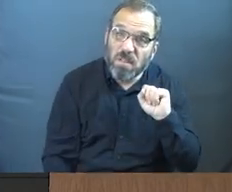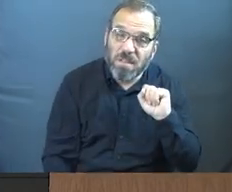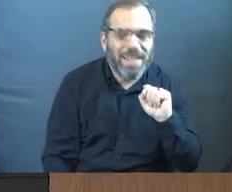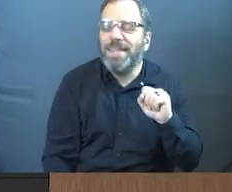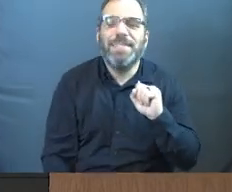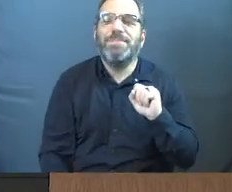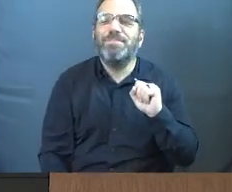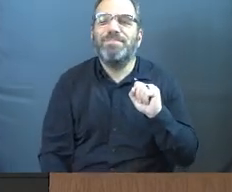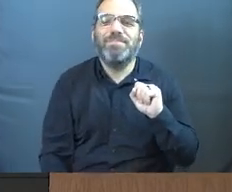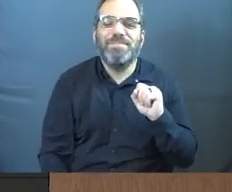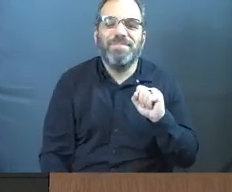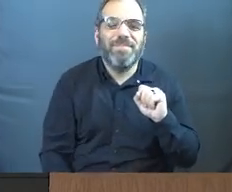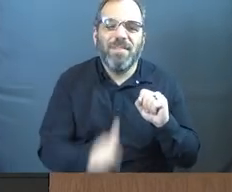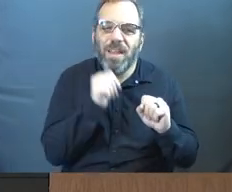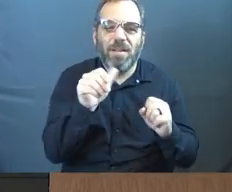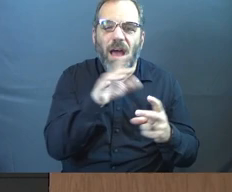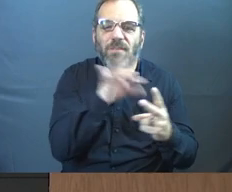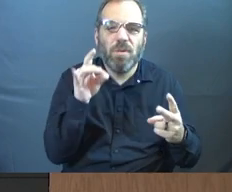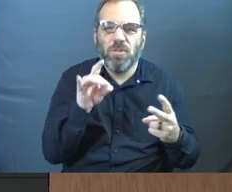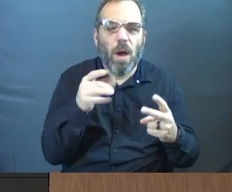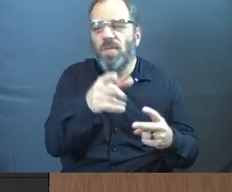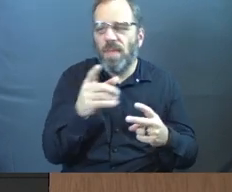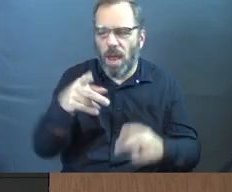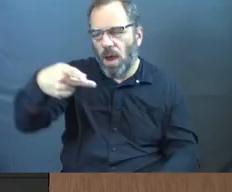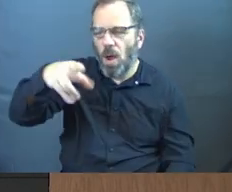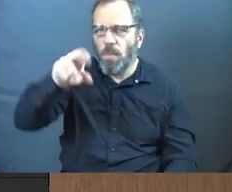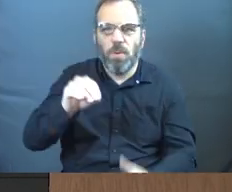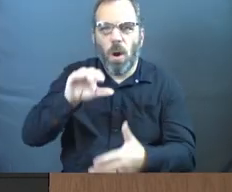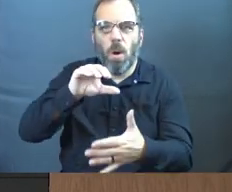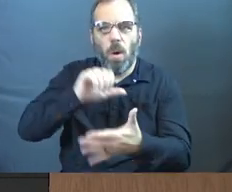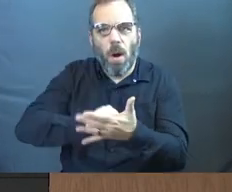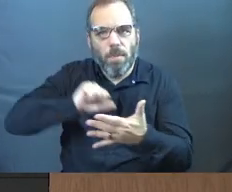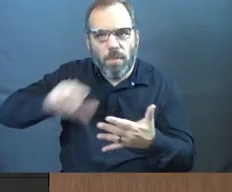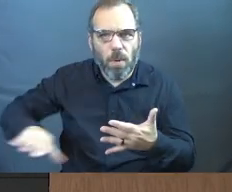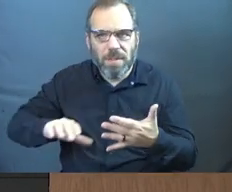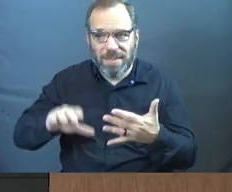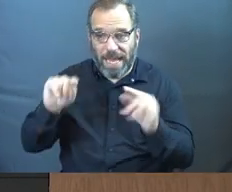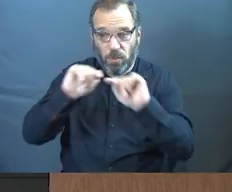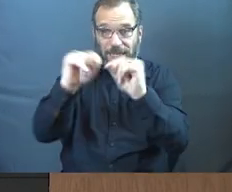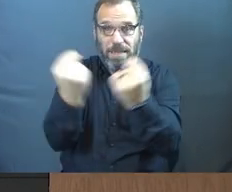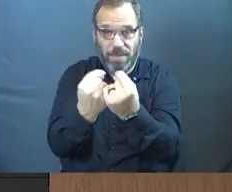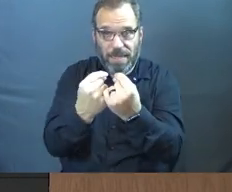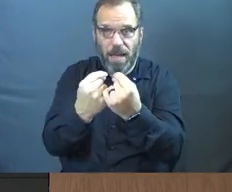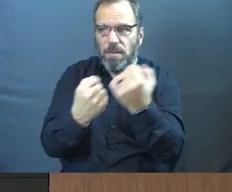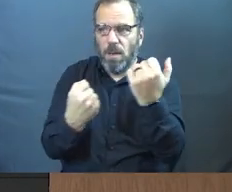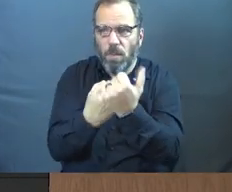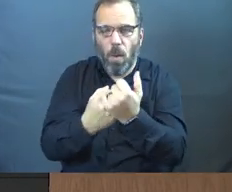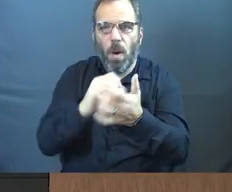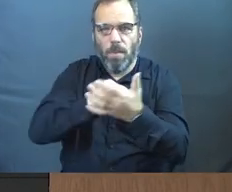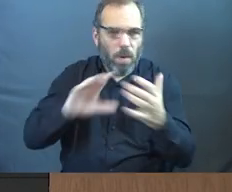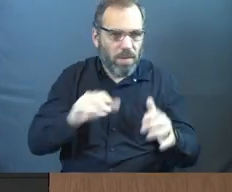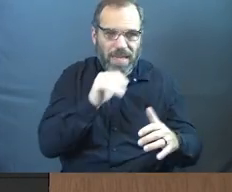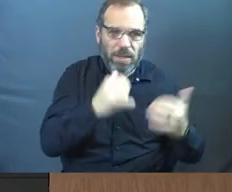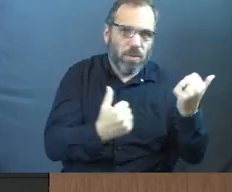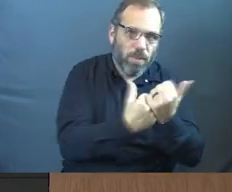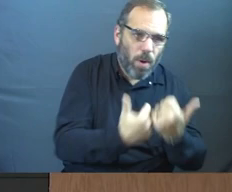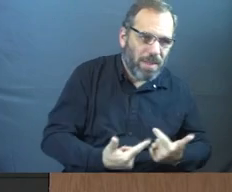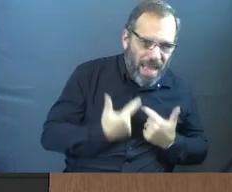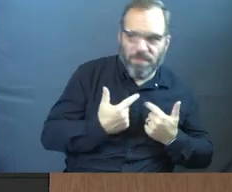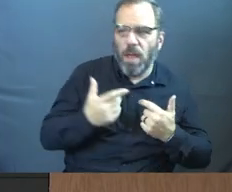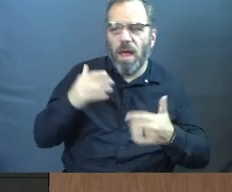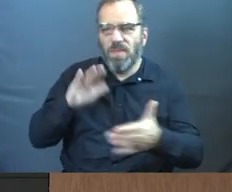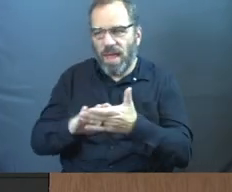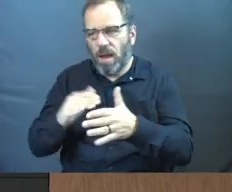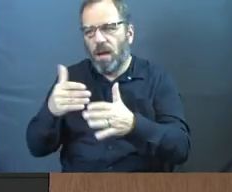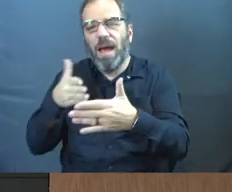They're not for choice. You say they're pro-abortion because that's what your team says. They're not for life. You say